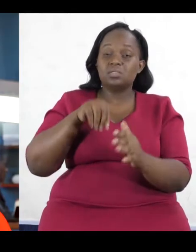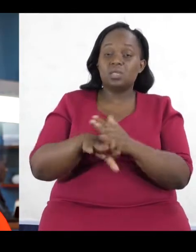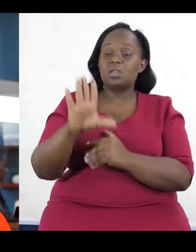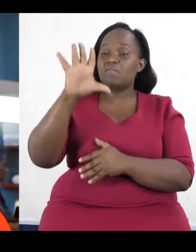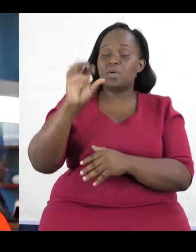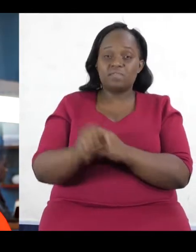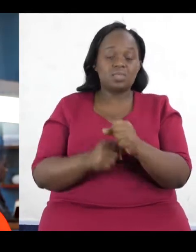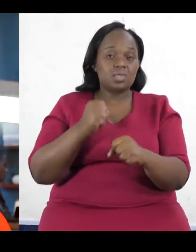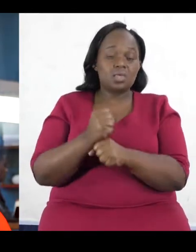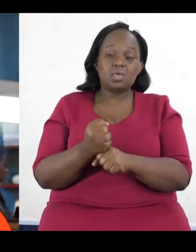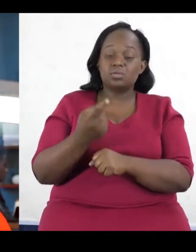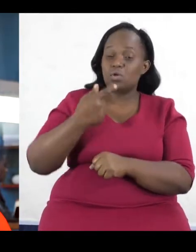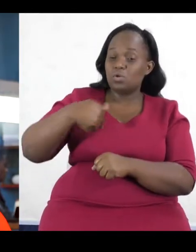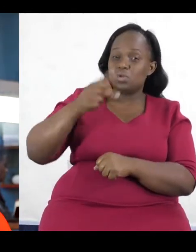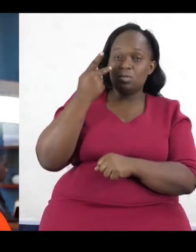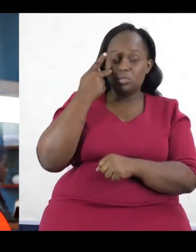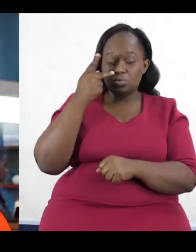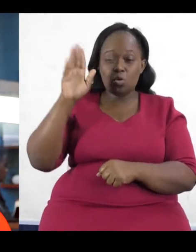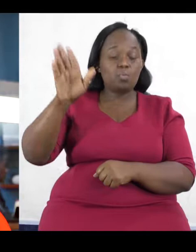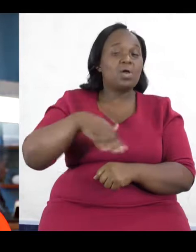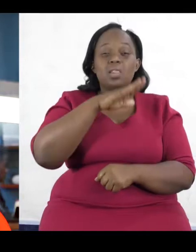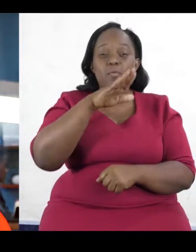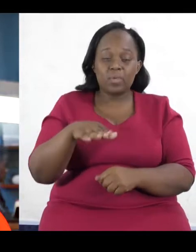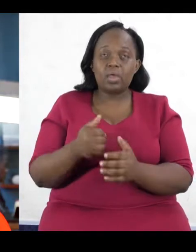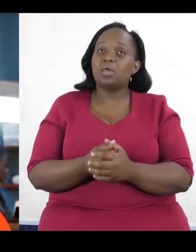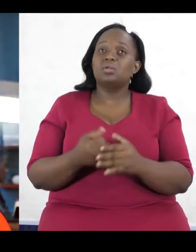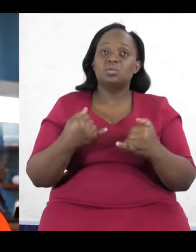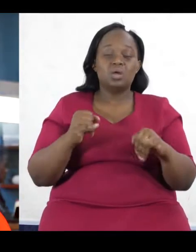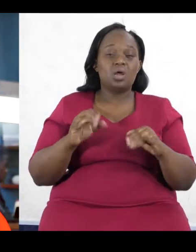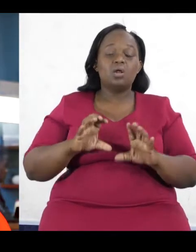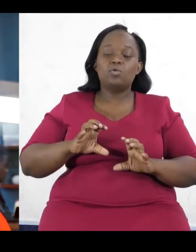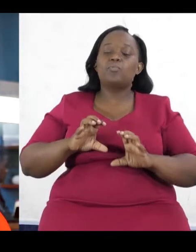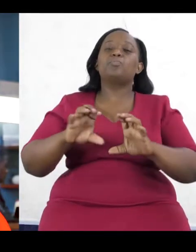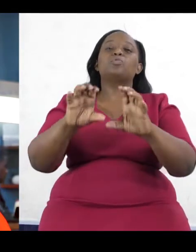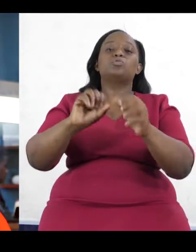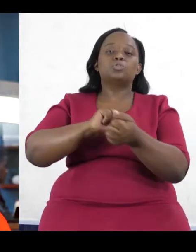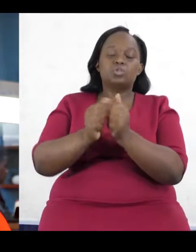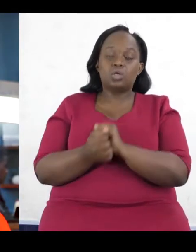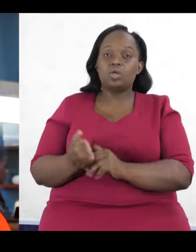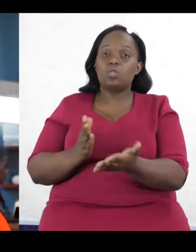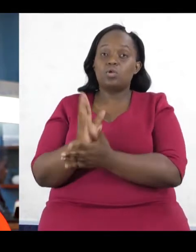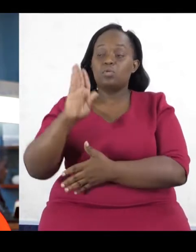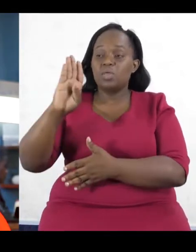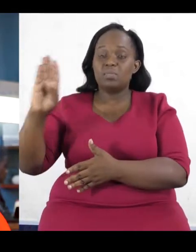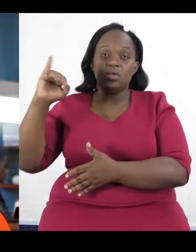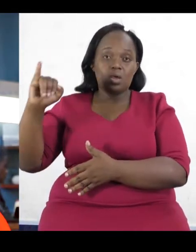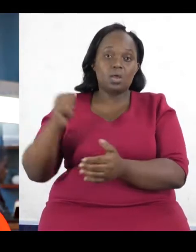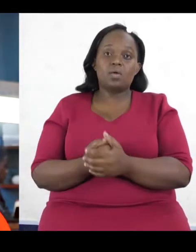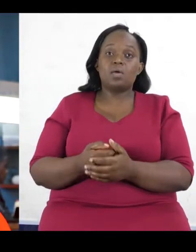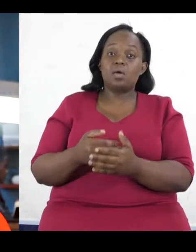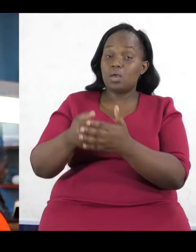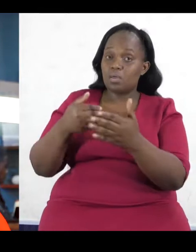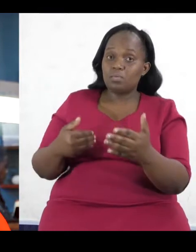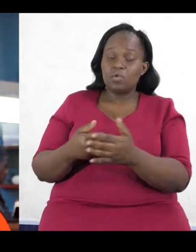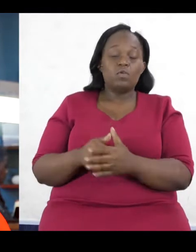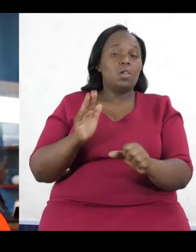underrepresentation affect us in the last five years. We saw people or we saw our leaders and our parliamentarians trying to